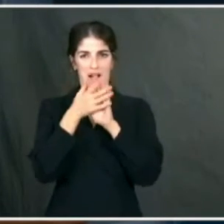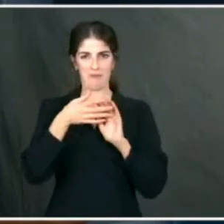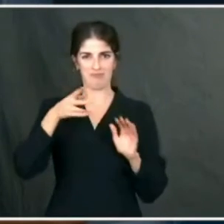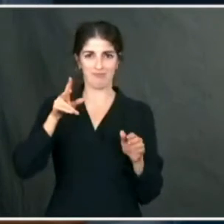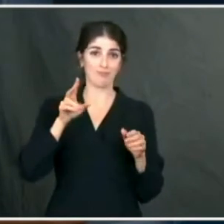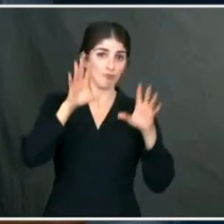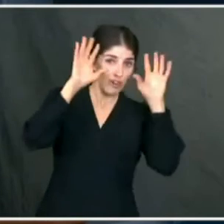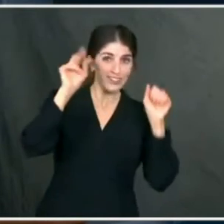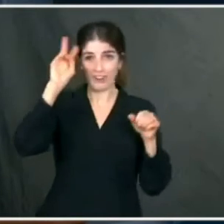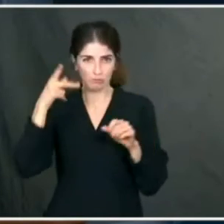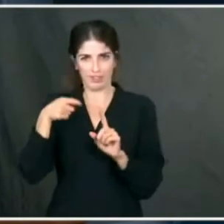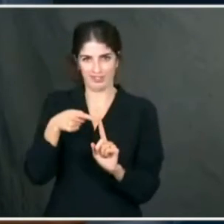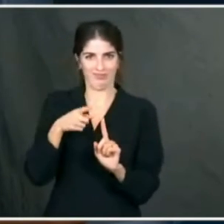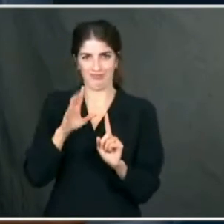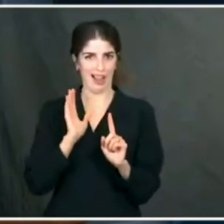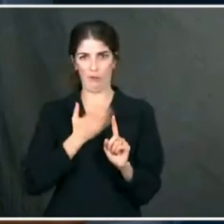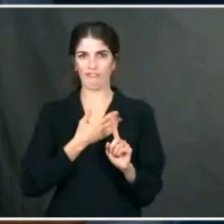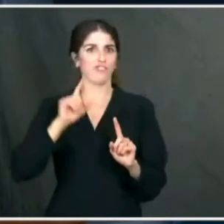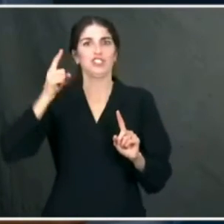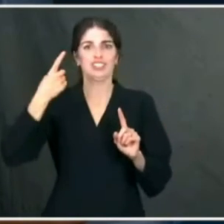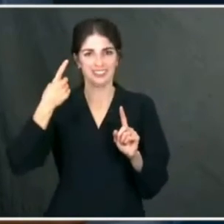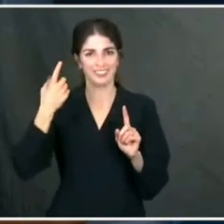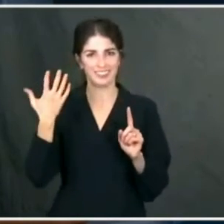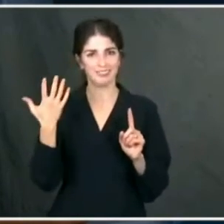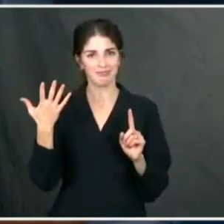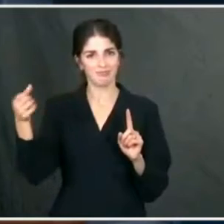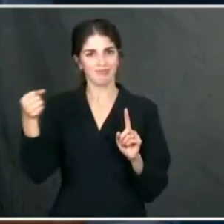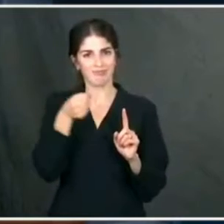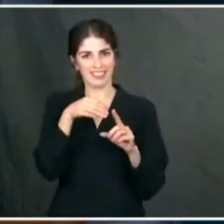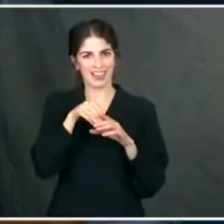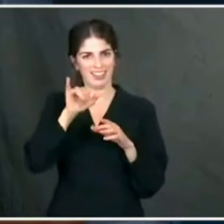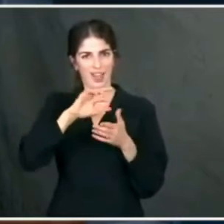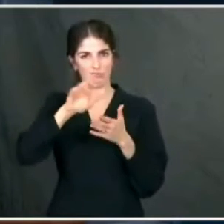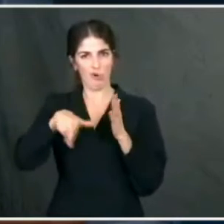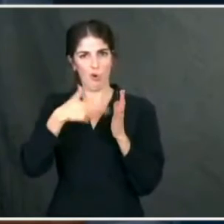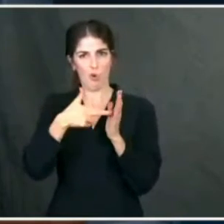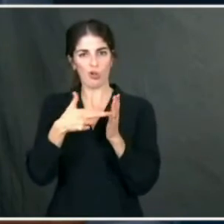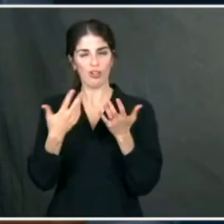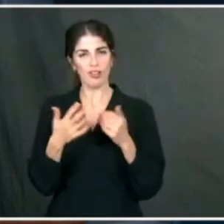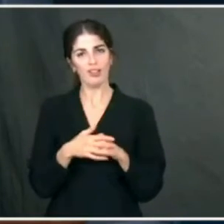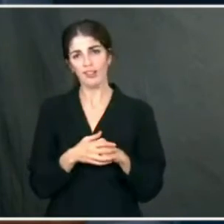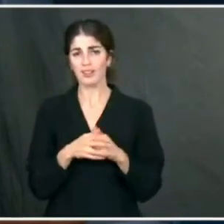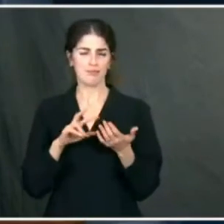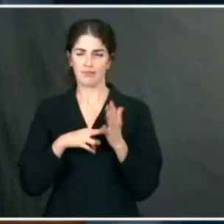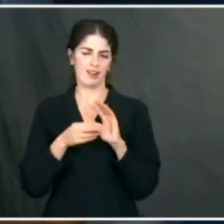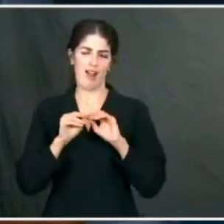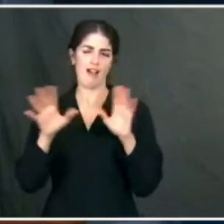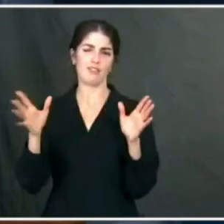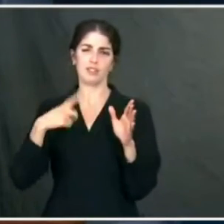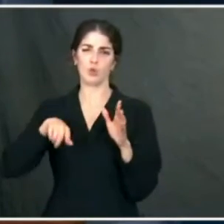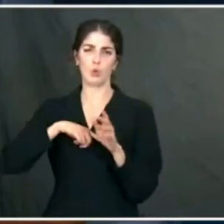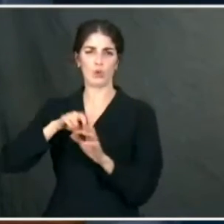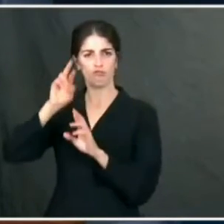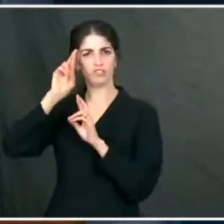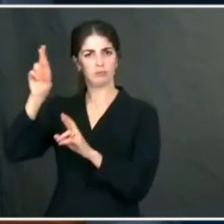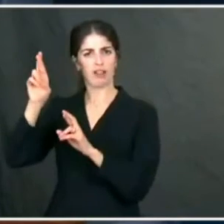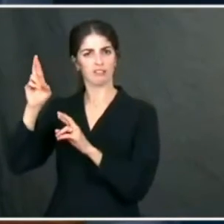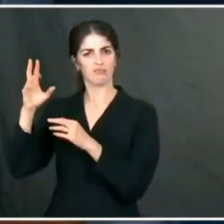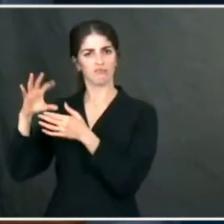for all of us in this country, but a further cementing of the importance of our relationship.